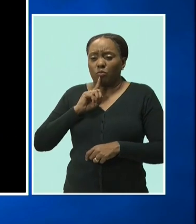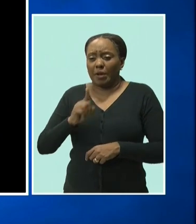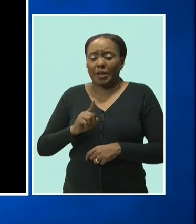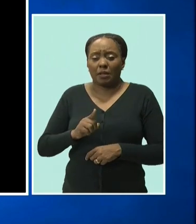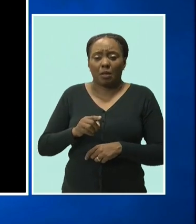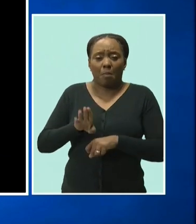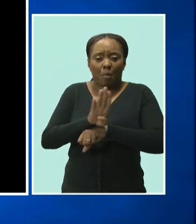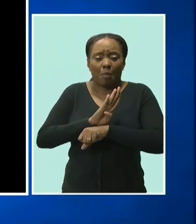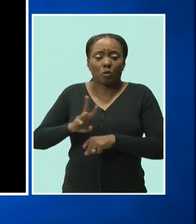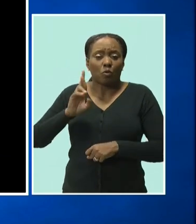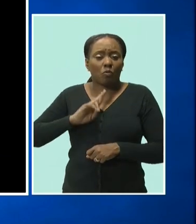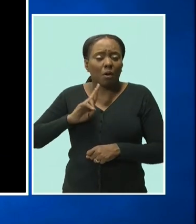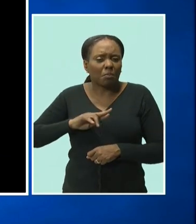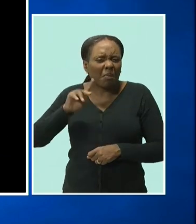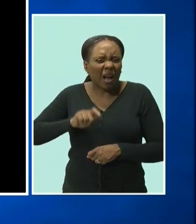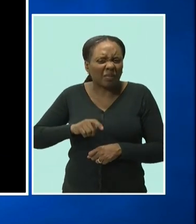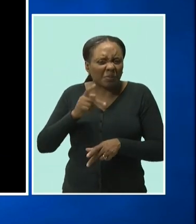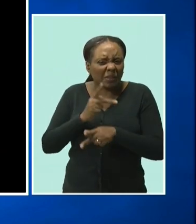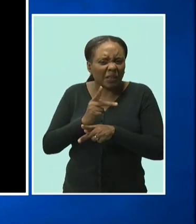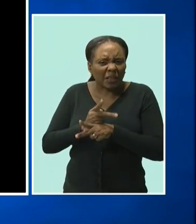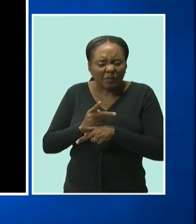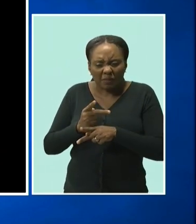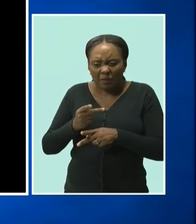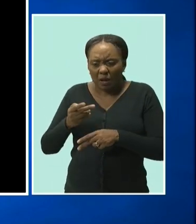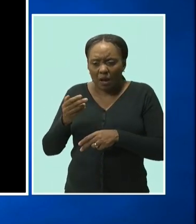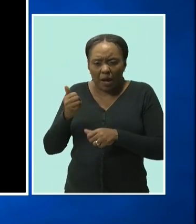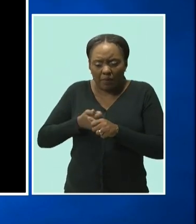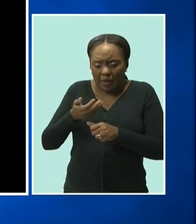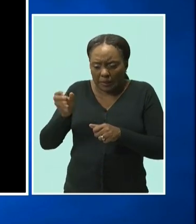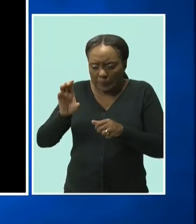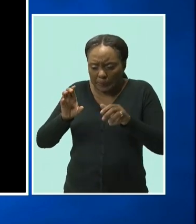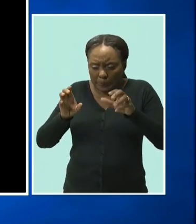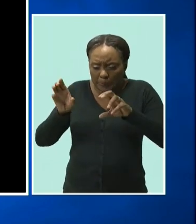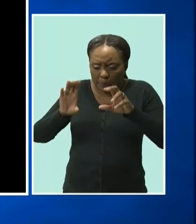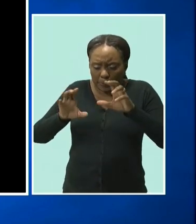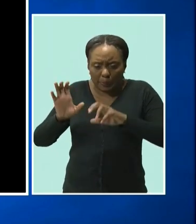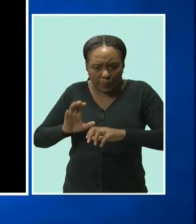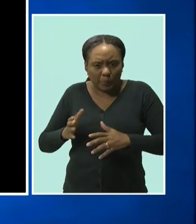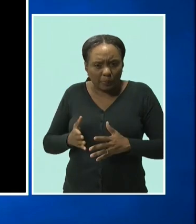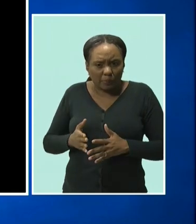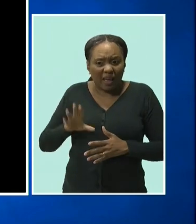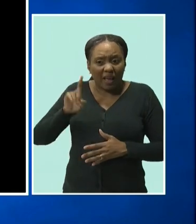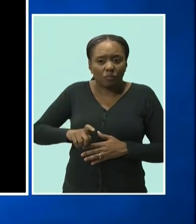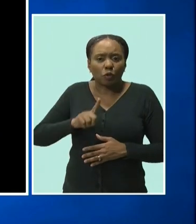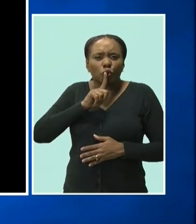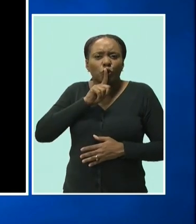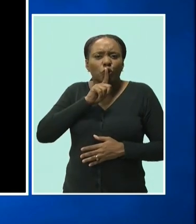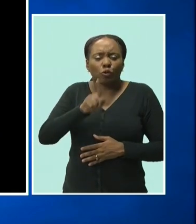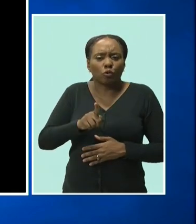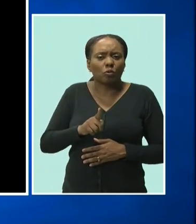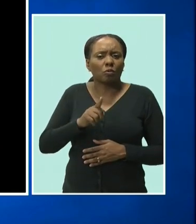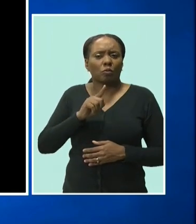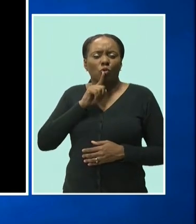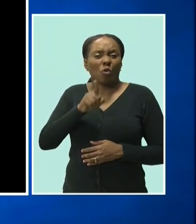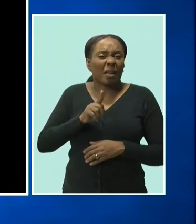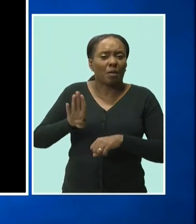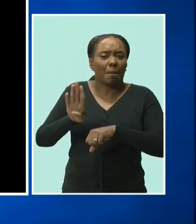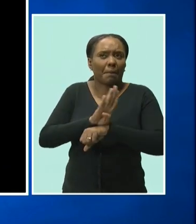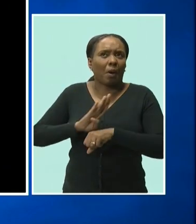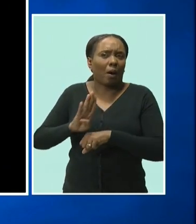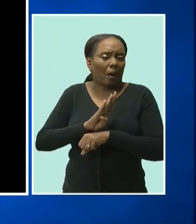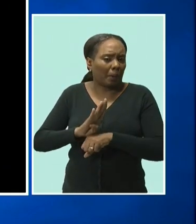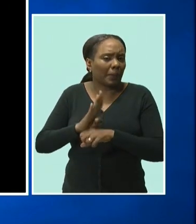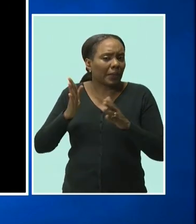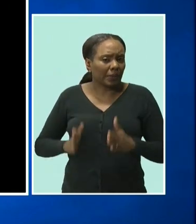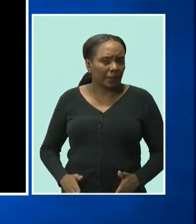have to be careful with the ingredients that you put in and where you bring them from and how much transformation you create with